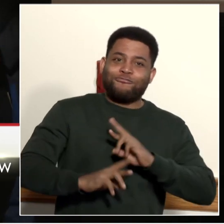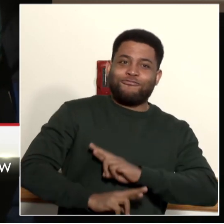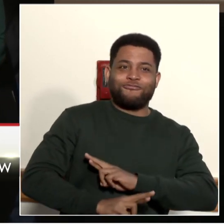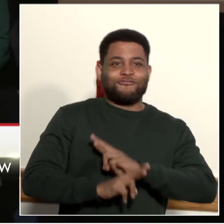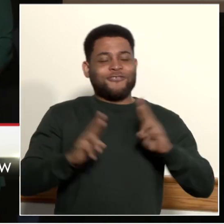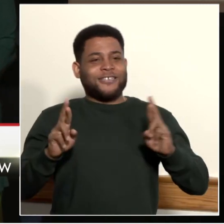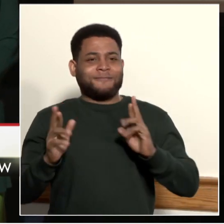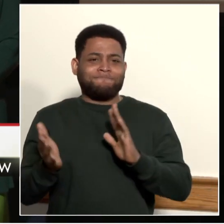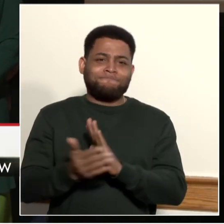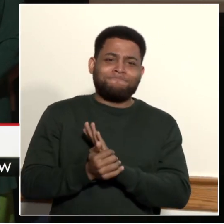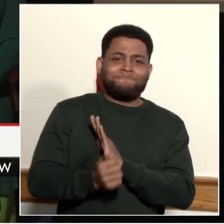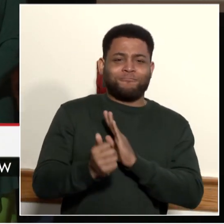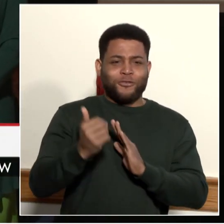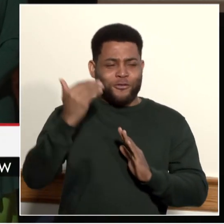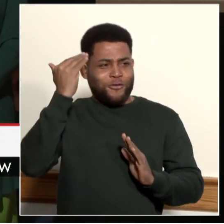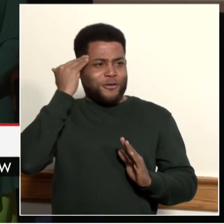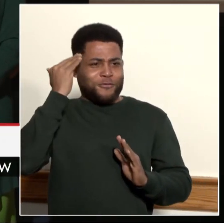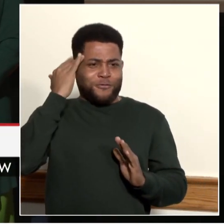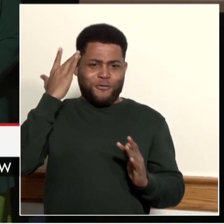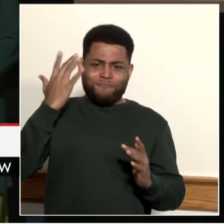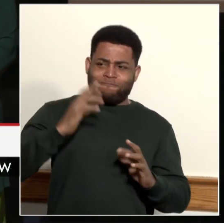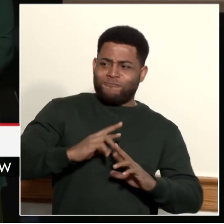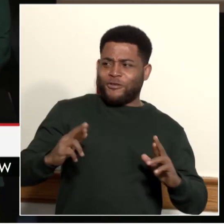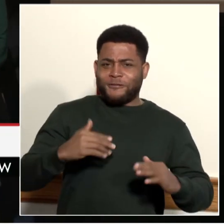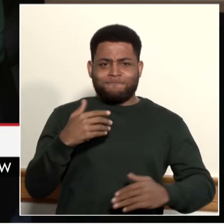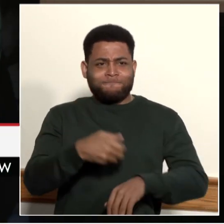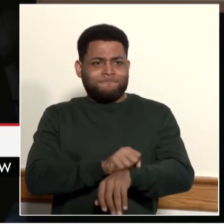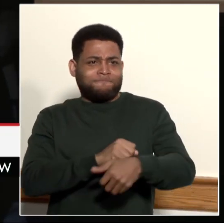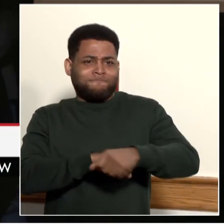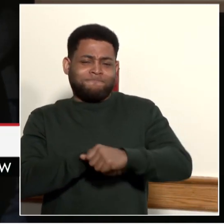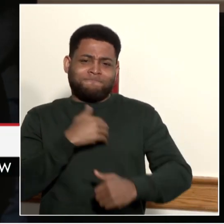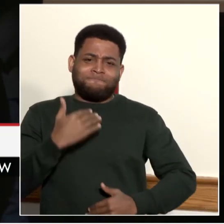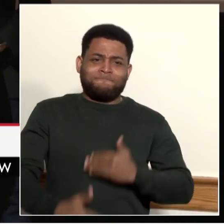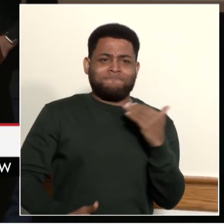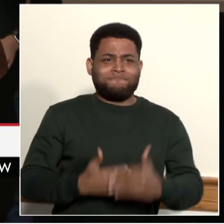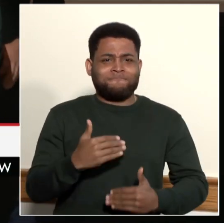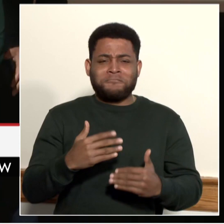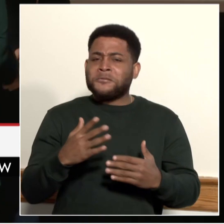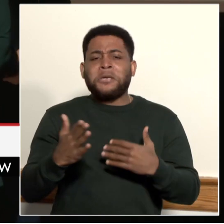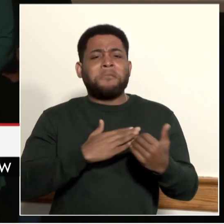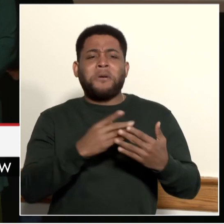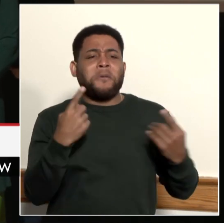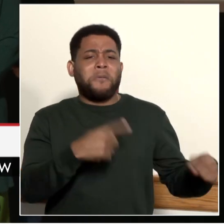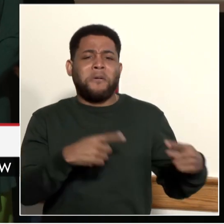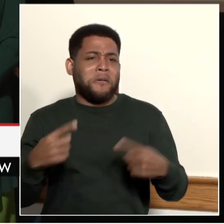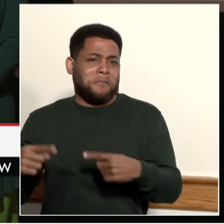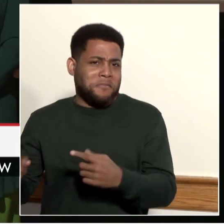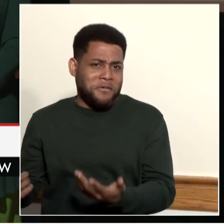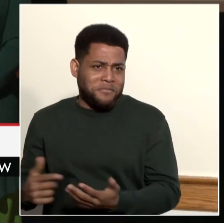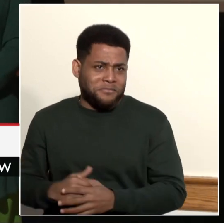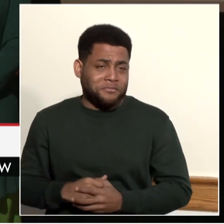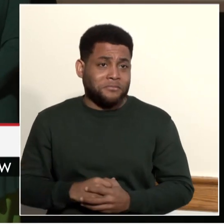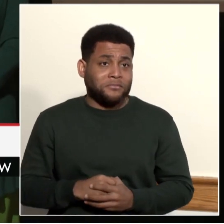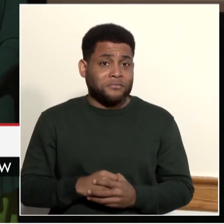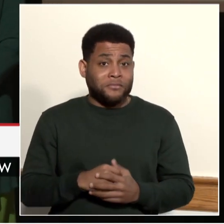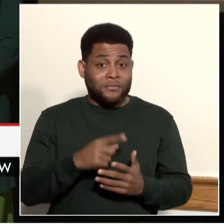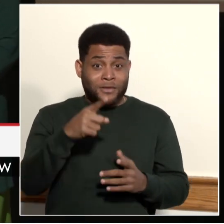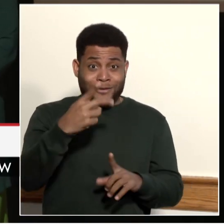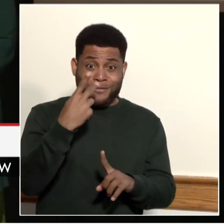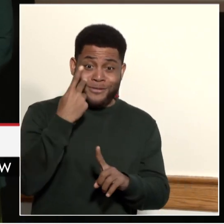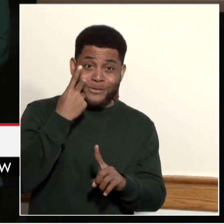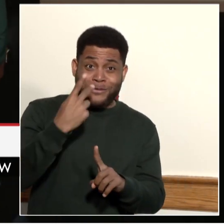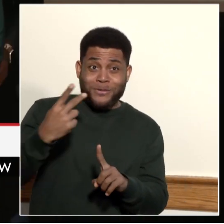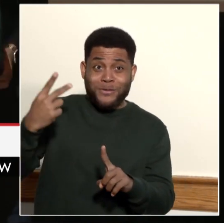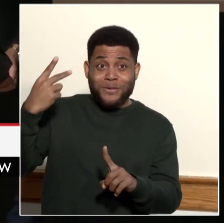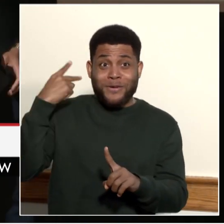to thrive in every stage of your life. As you reflect on your experience here and look ahead to the